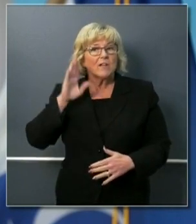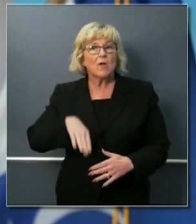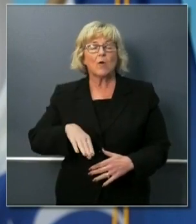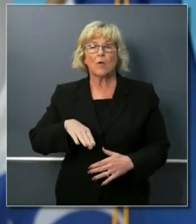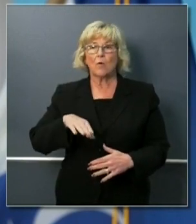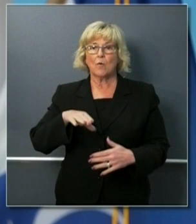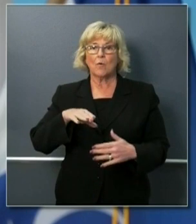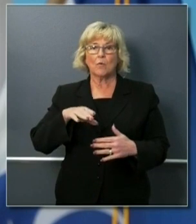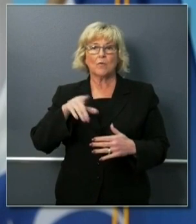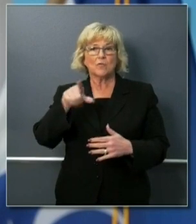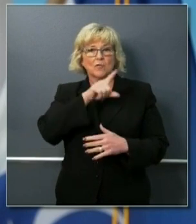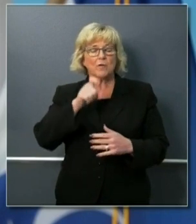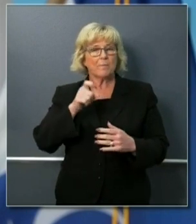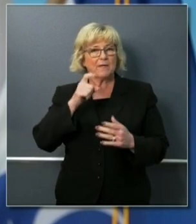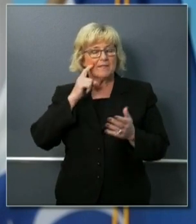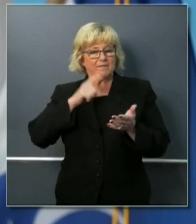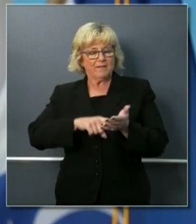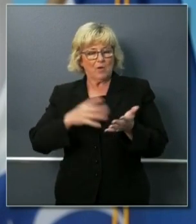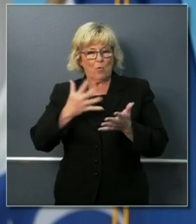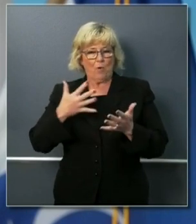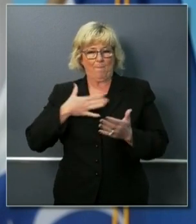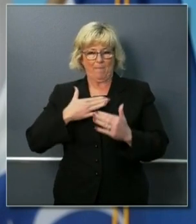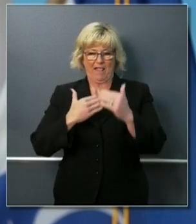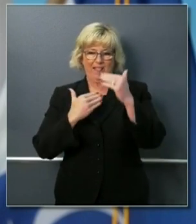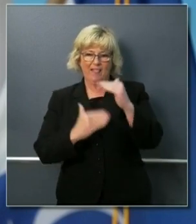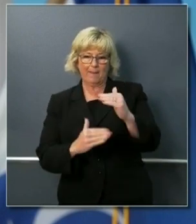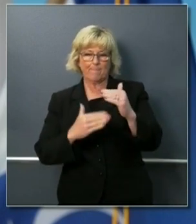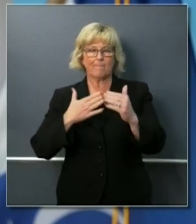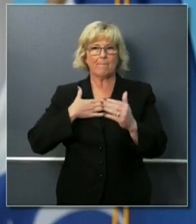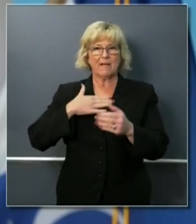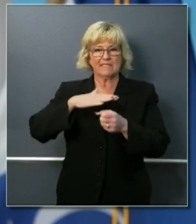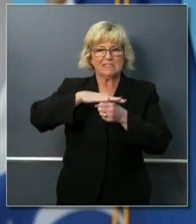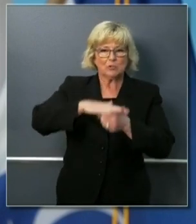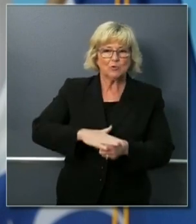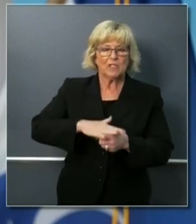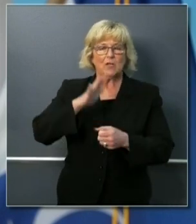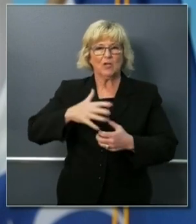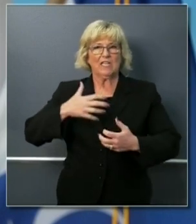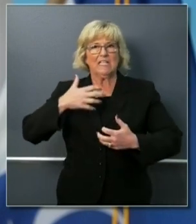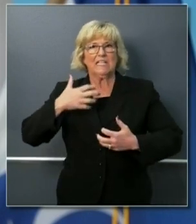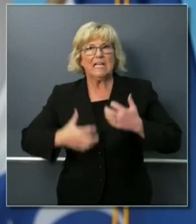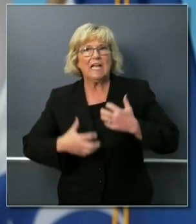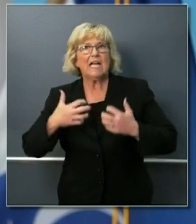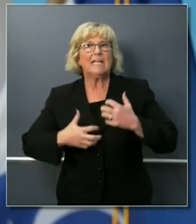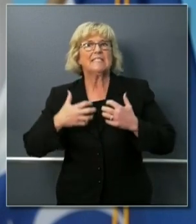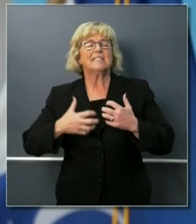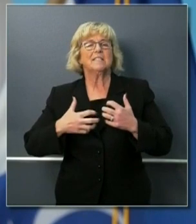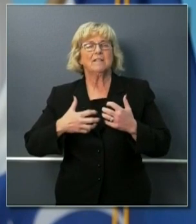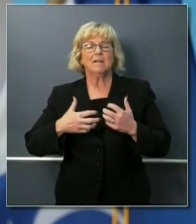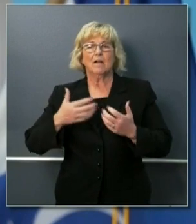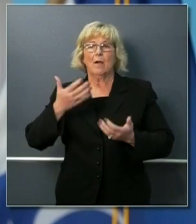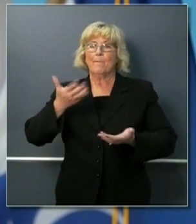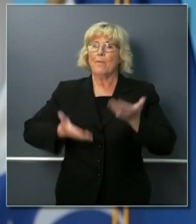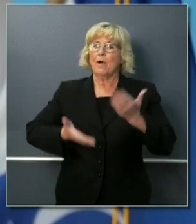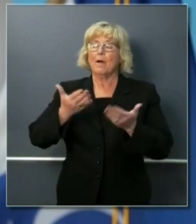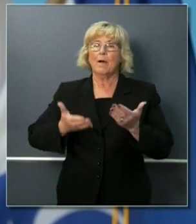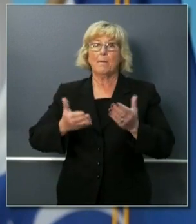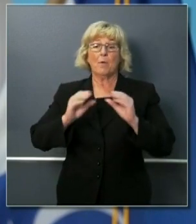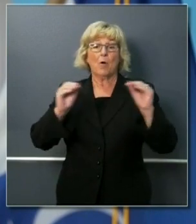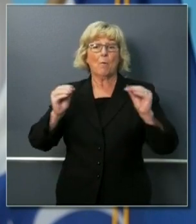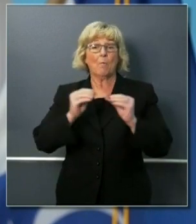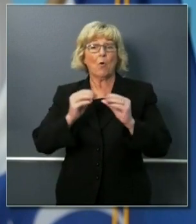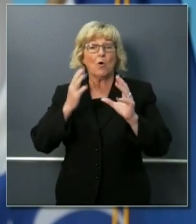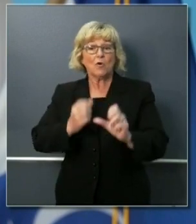limitations in terms of the stress and the angst that you may feel in fact there's probably no one